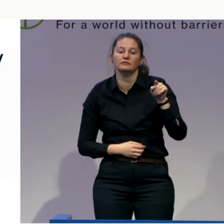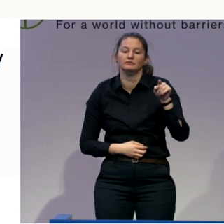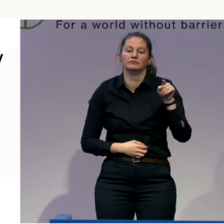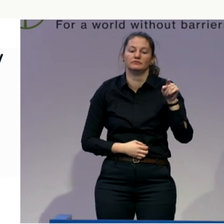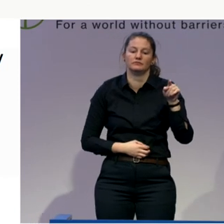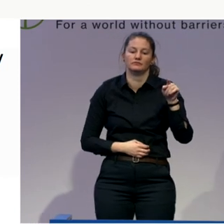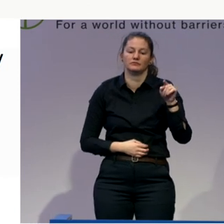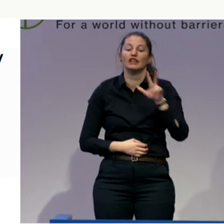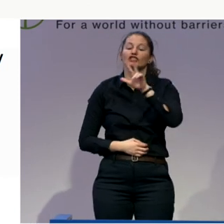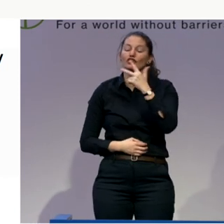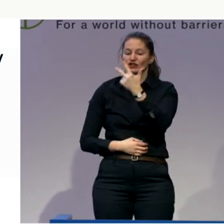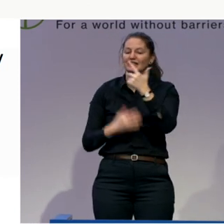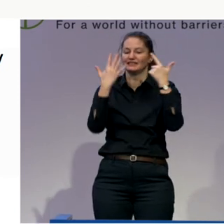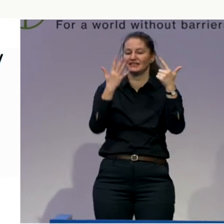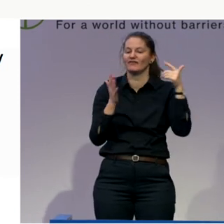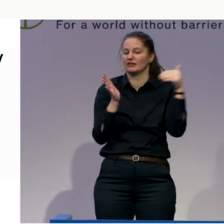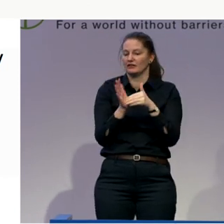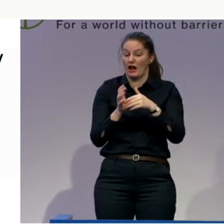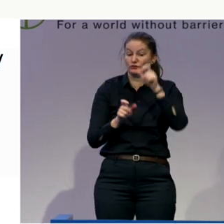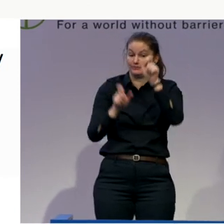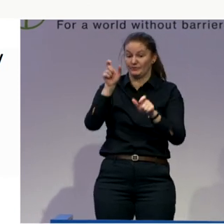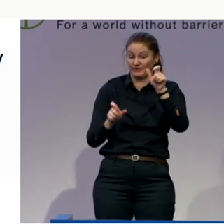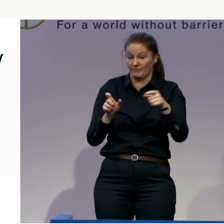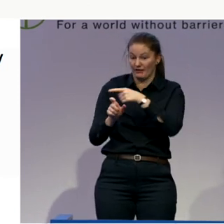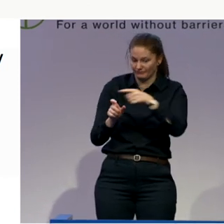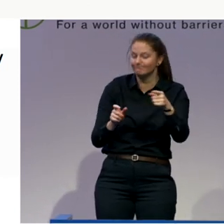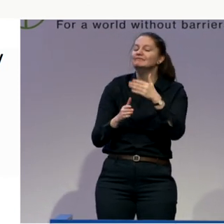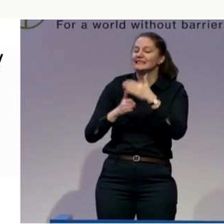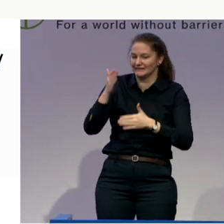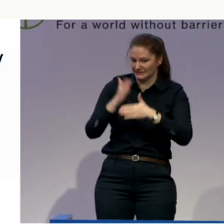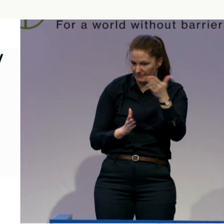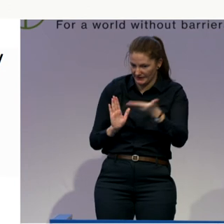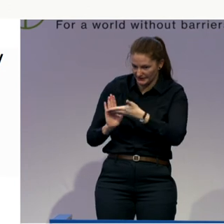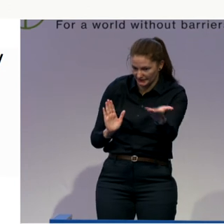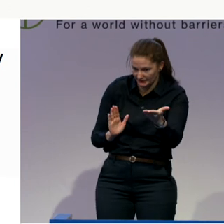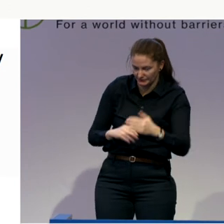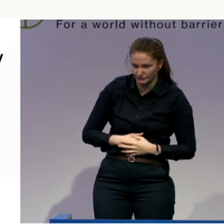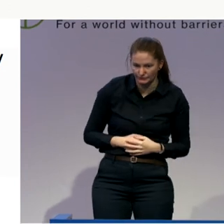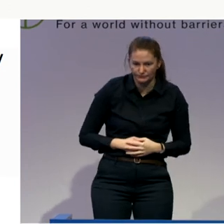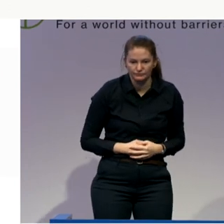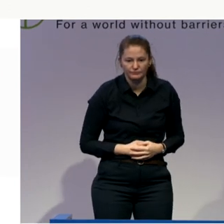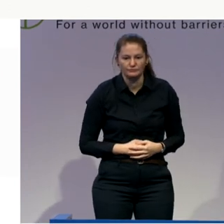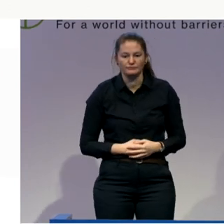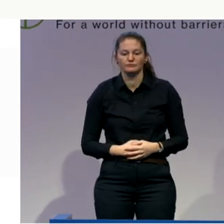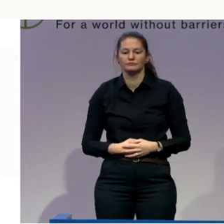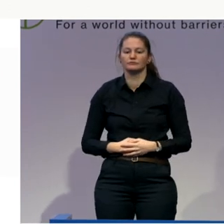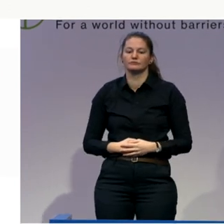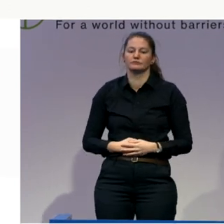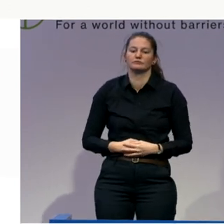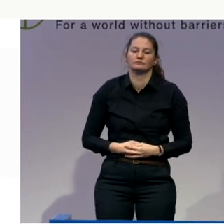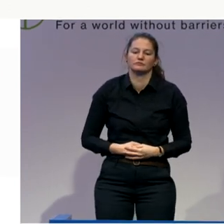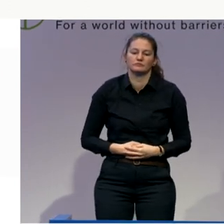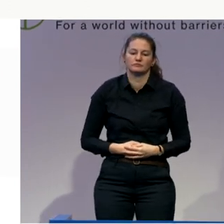a disability, but not always have a right to the